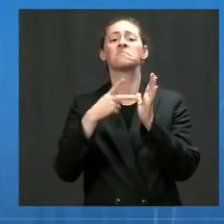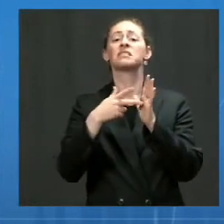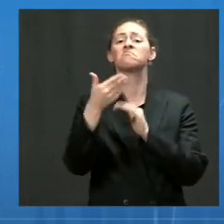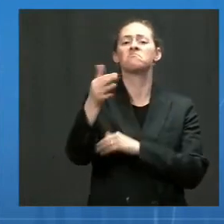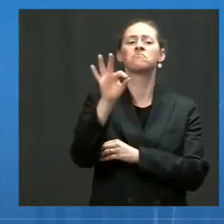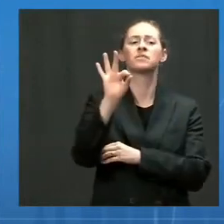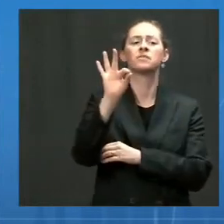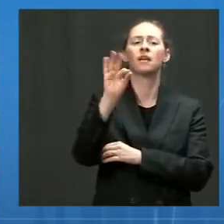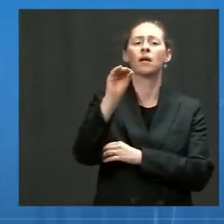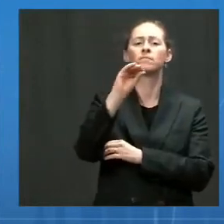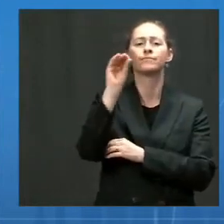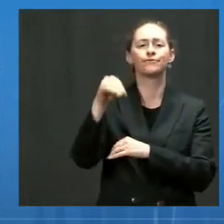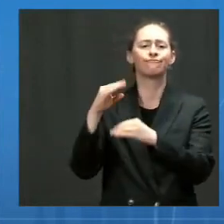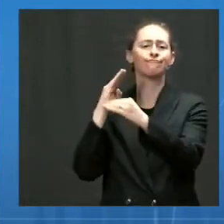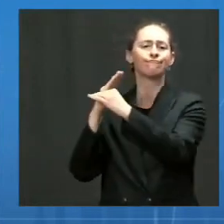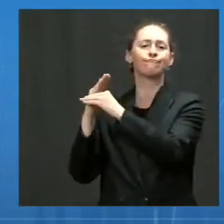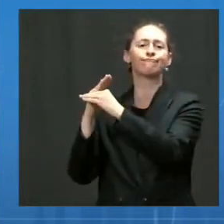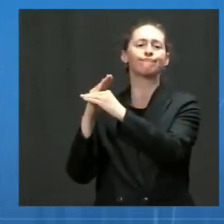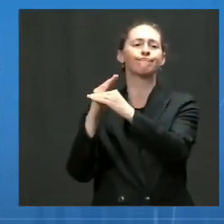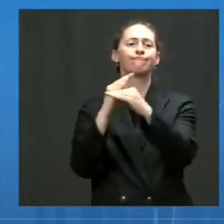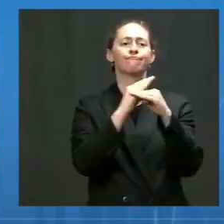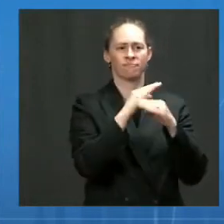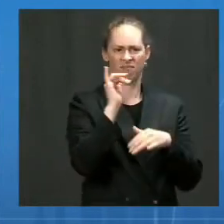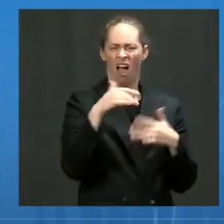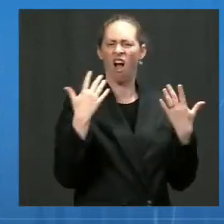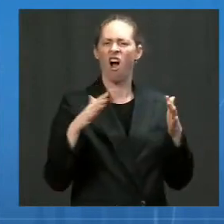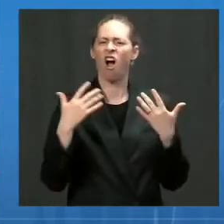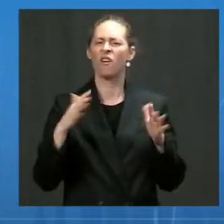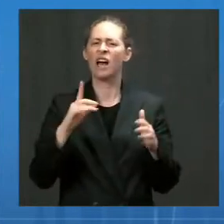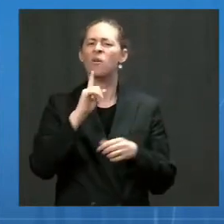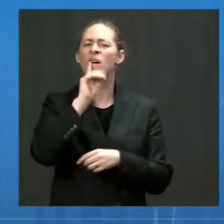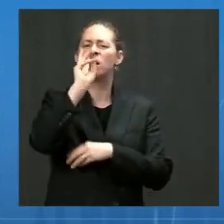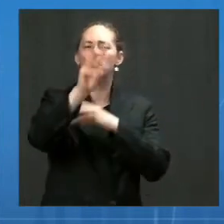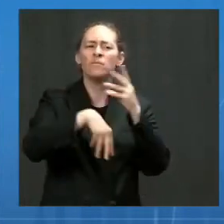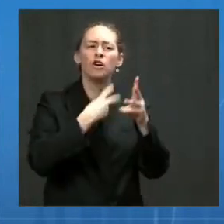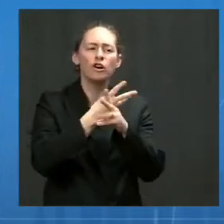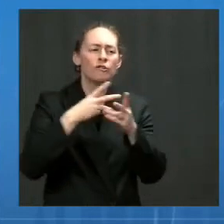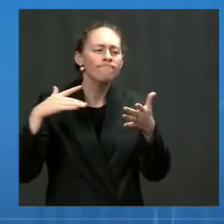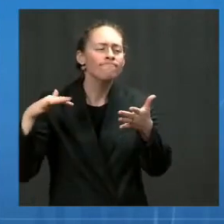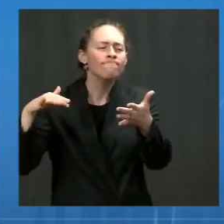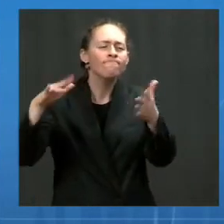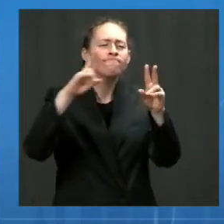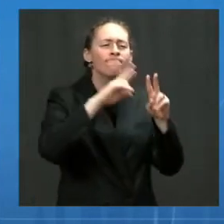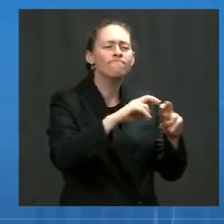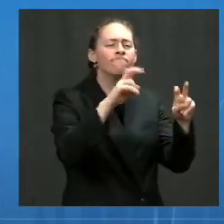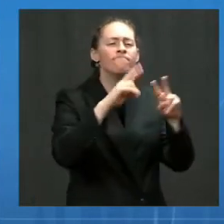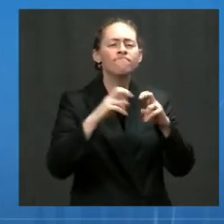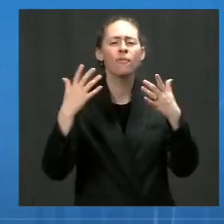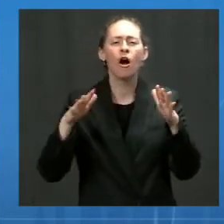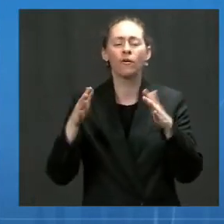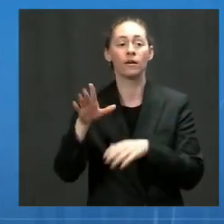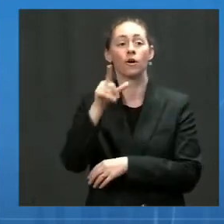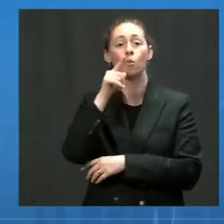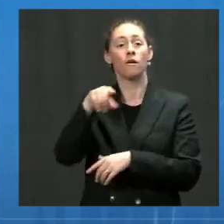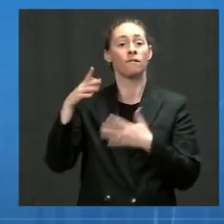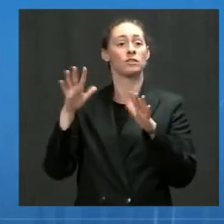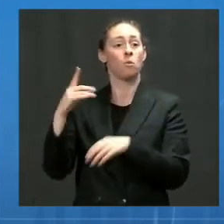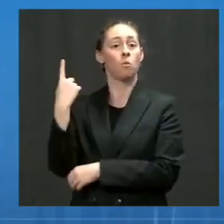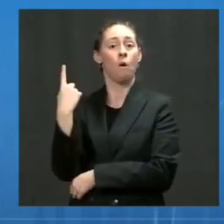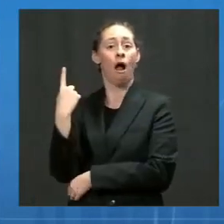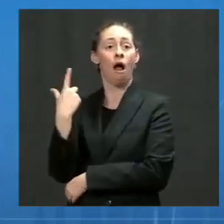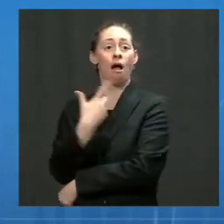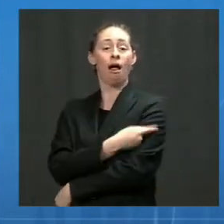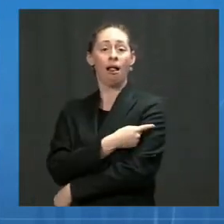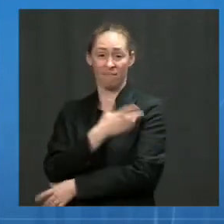death in real world studies. Not completing the series puts those partially vaccinated at risk of illness. We